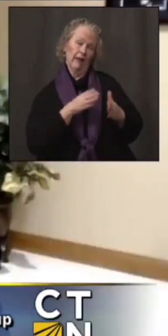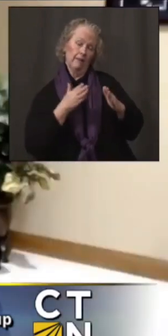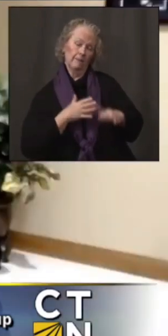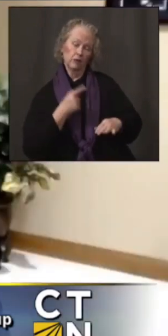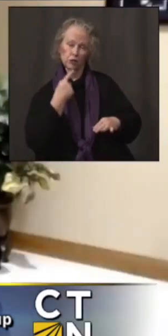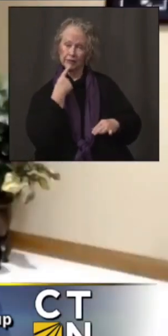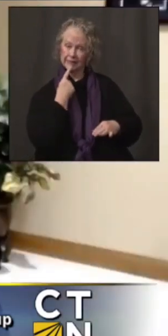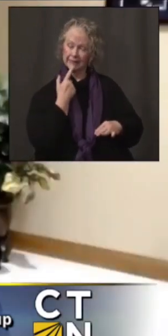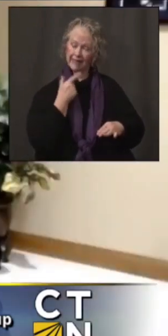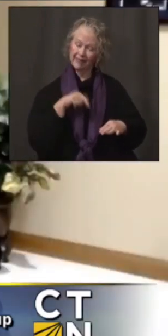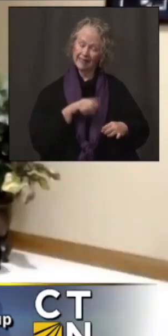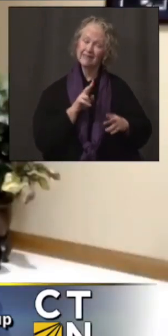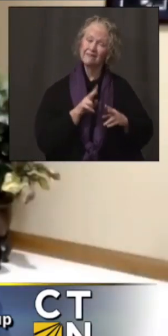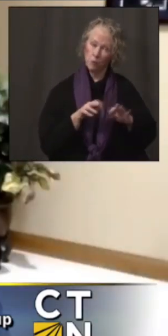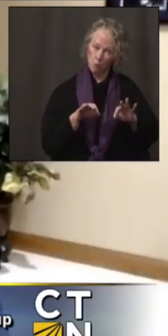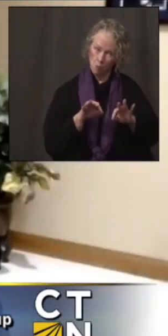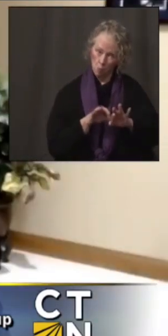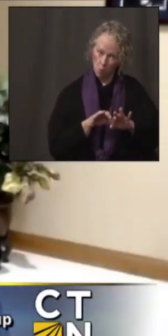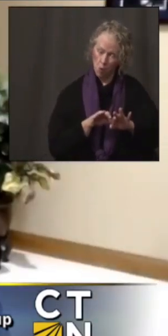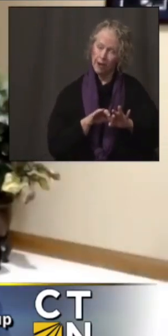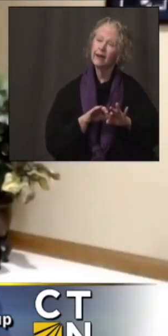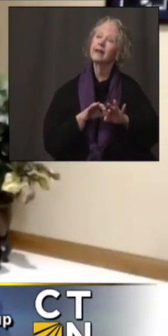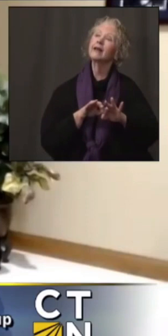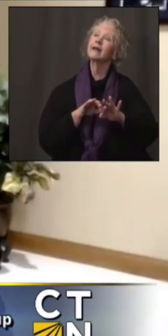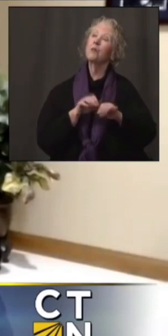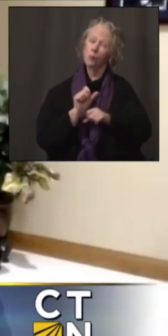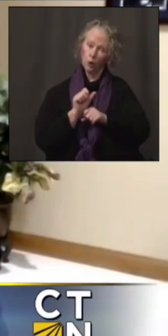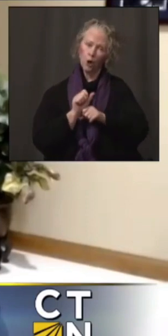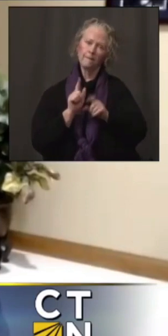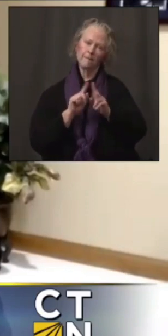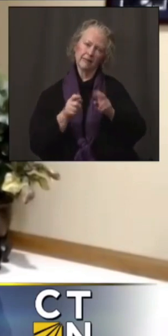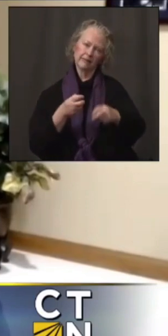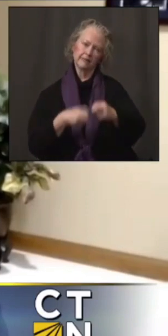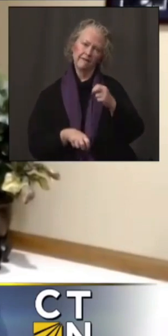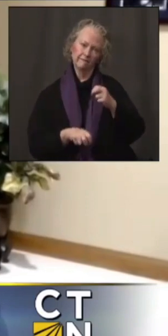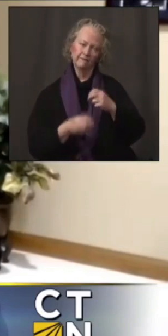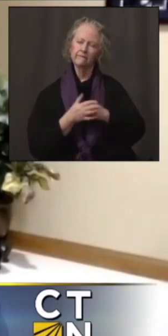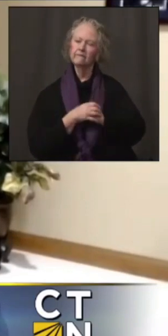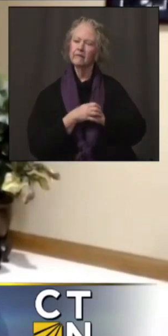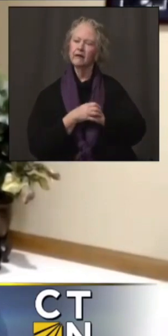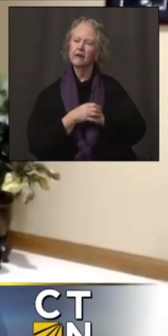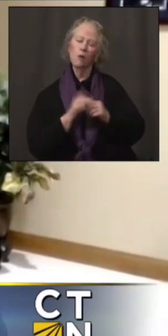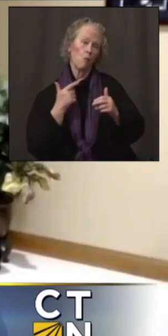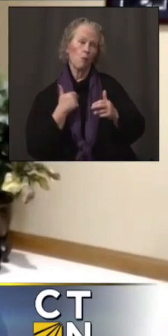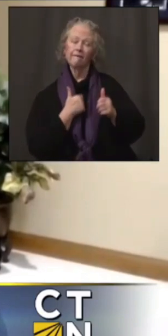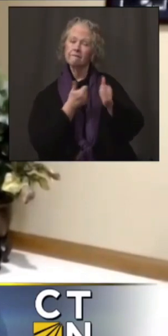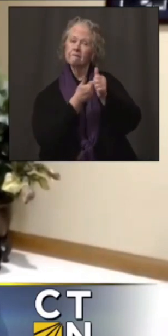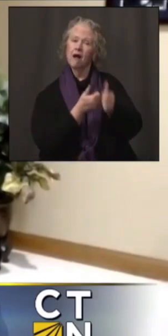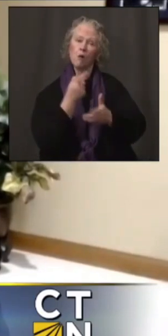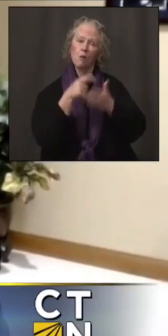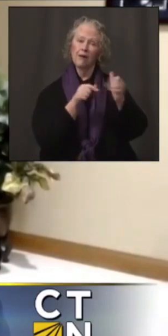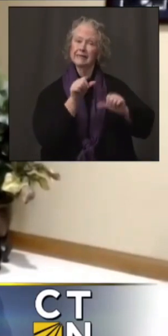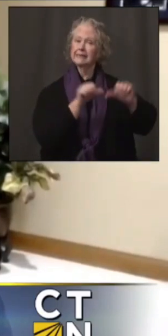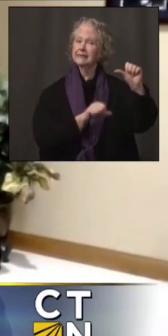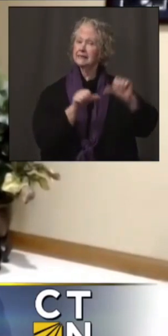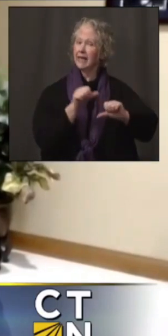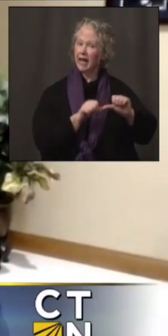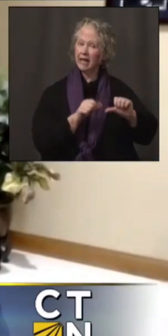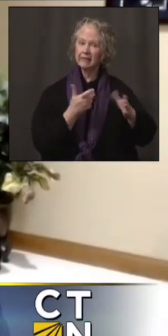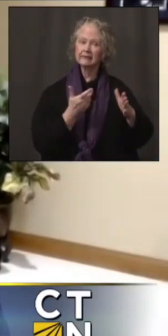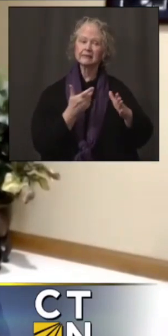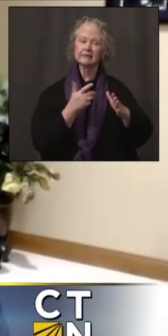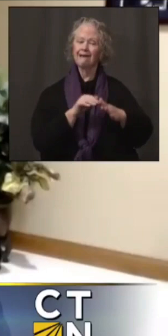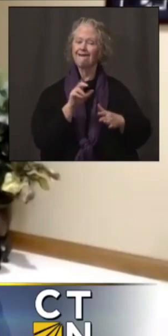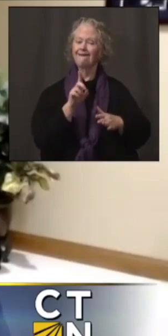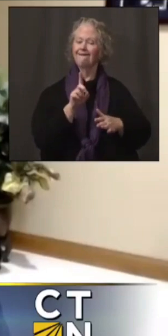very important work, but it's also very, very tough work. Uh, and so we're going to let the science, uh, answer questions for us. We're going to let the data drive our